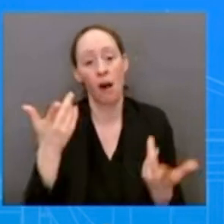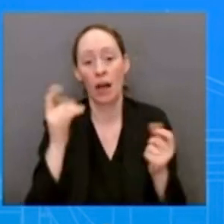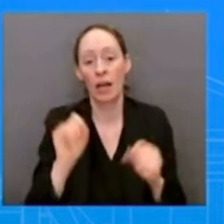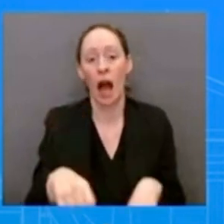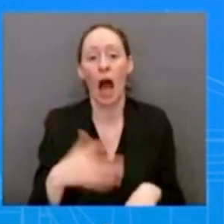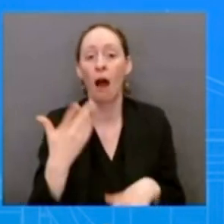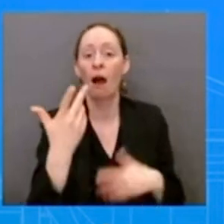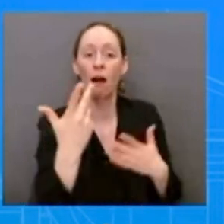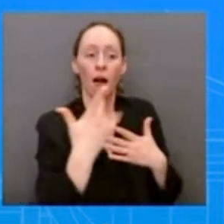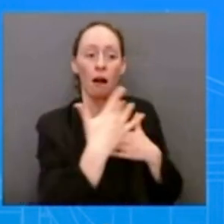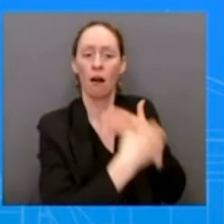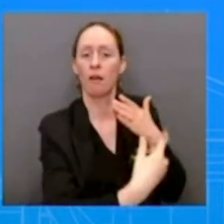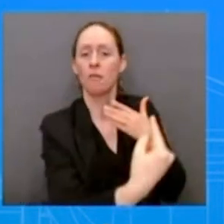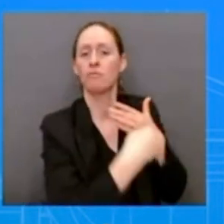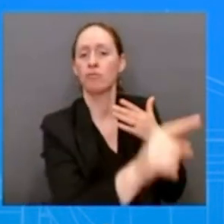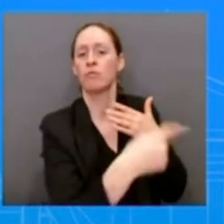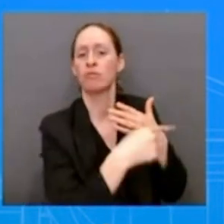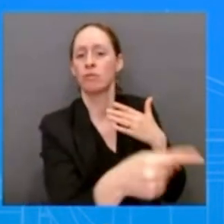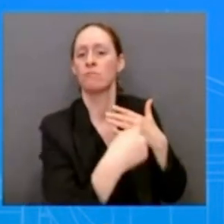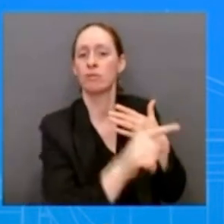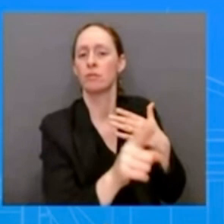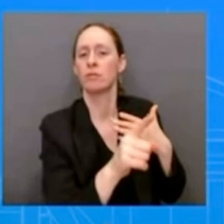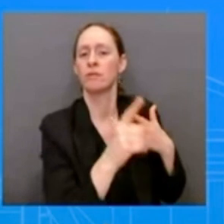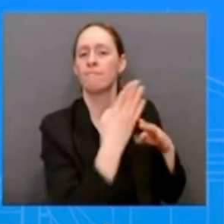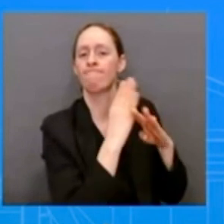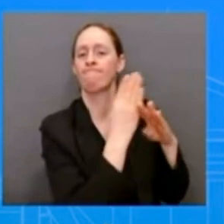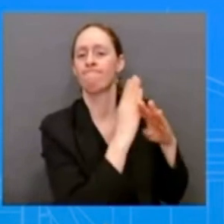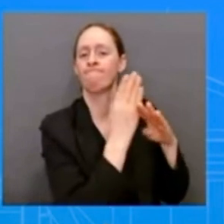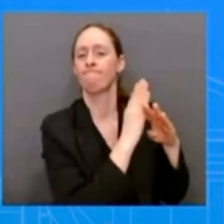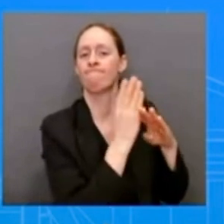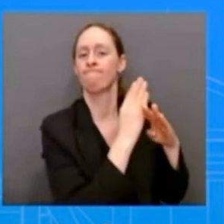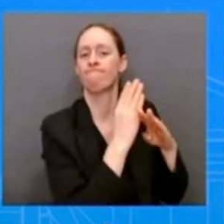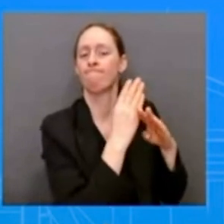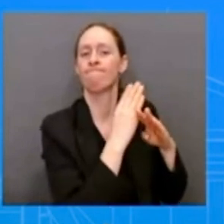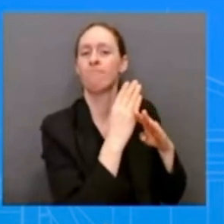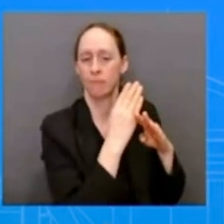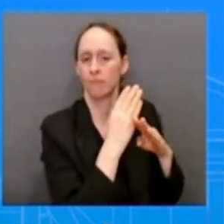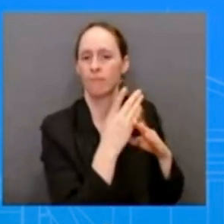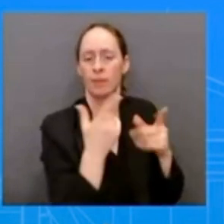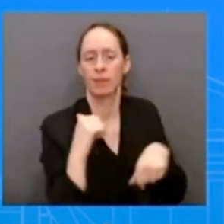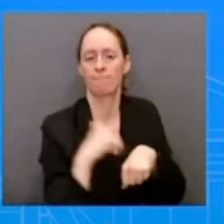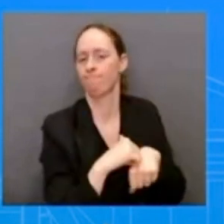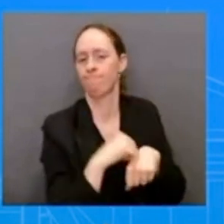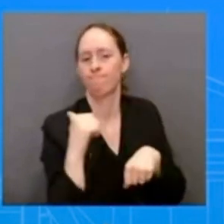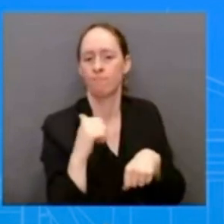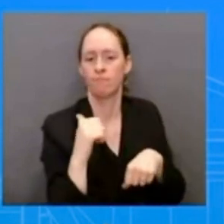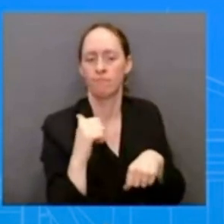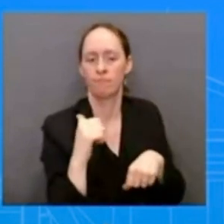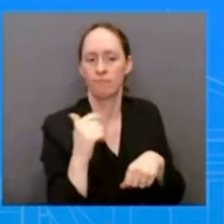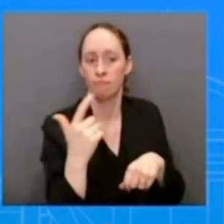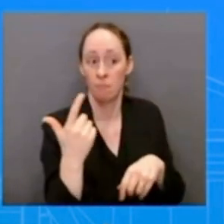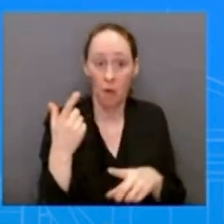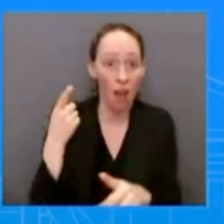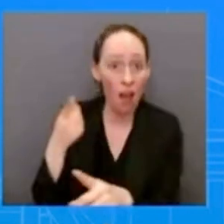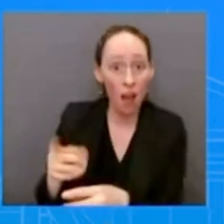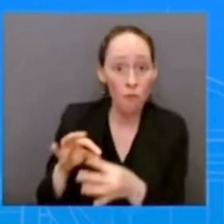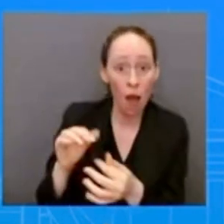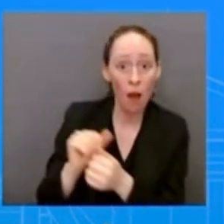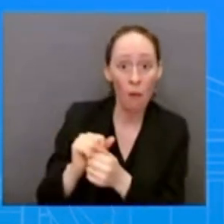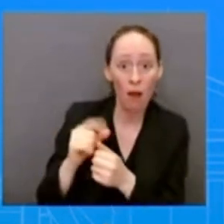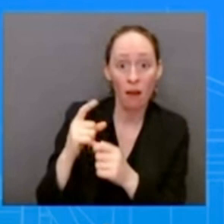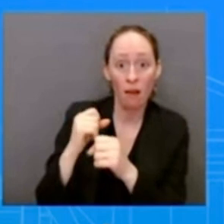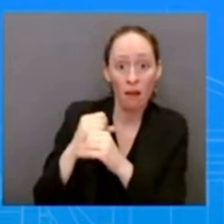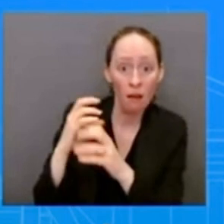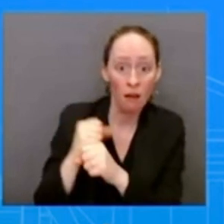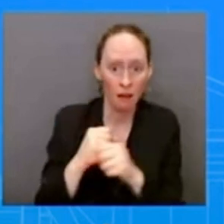is deeply concerned about the welfare of their tanks and their tank soldiers the safest thing for them to